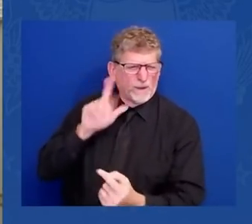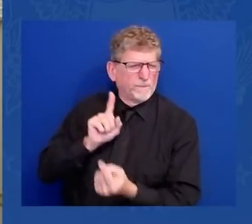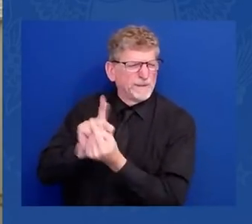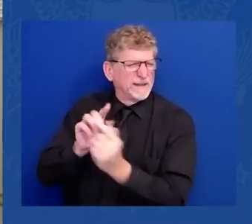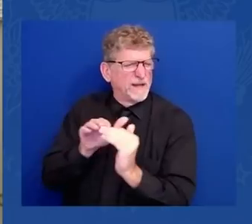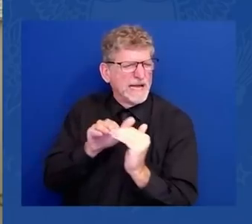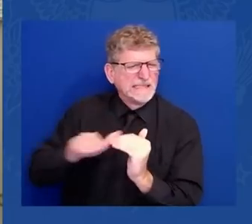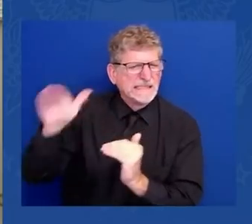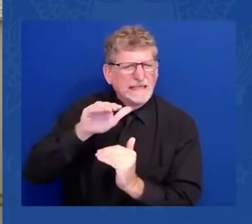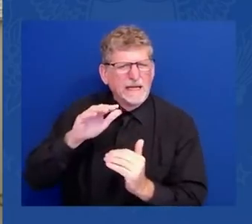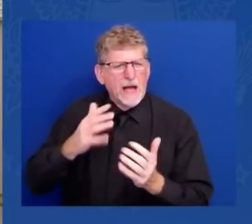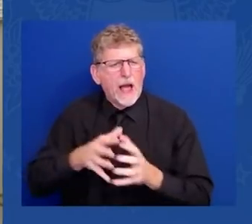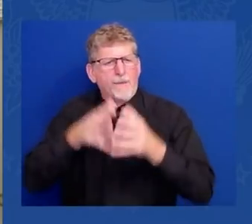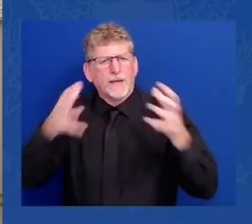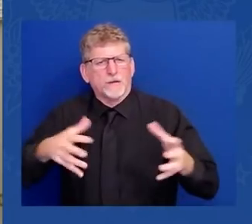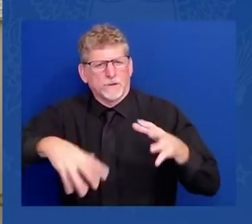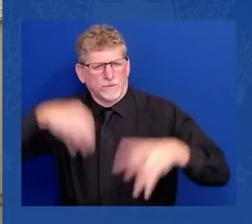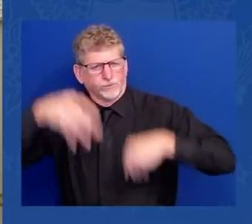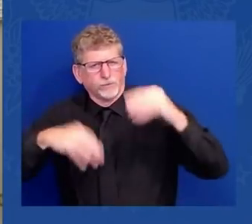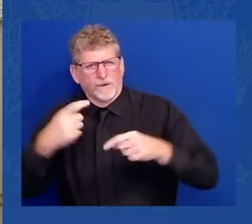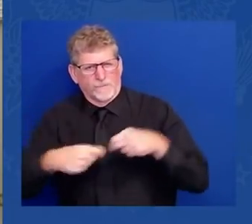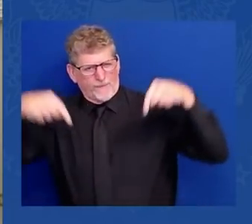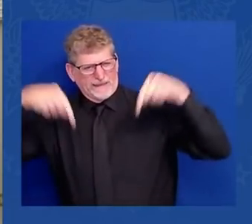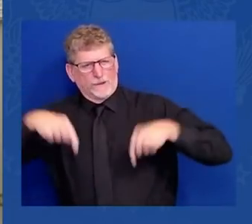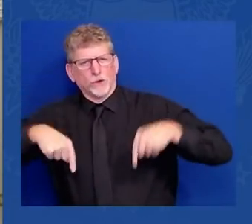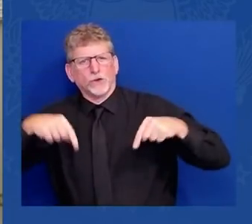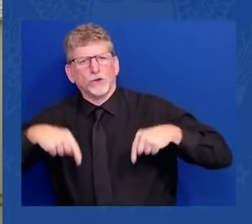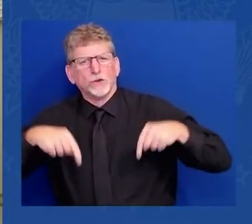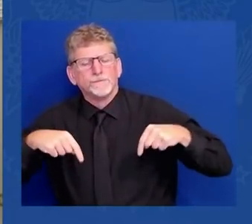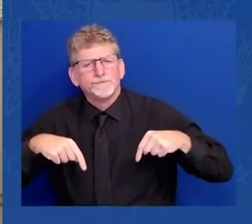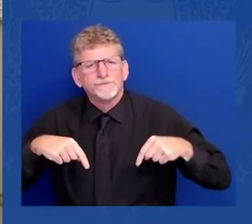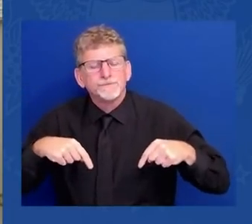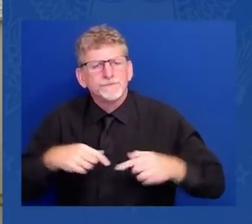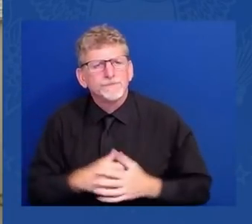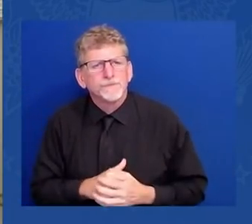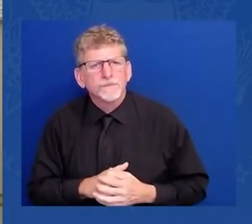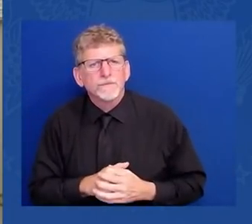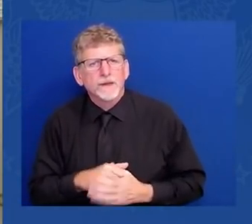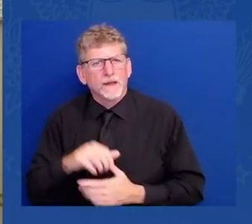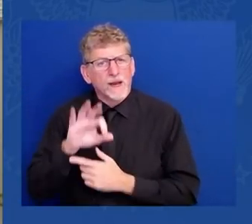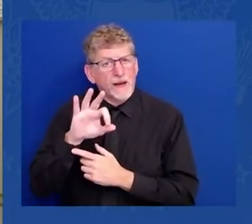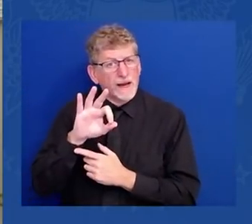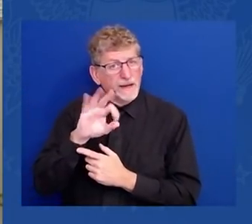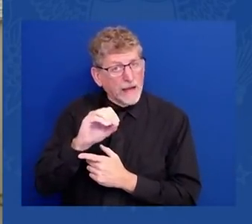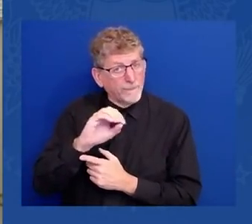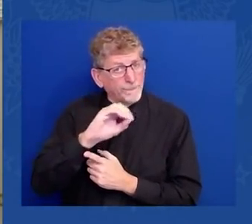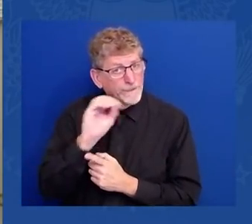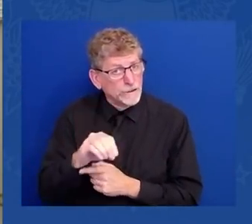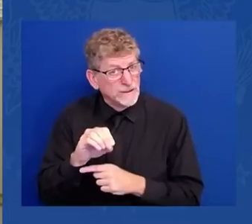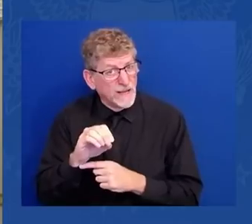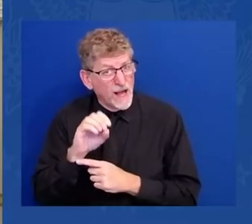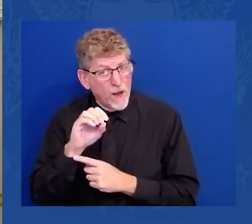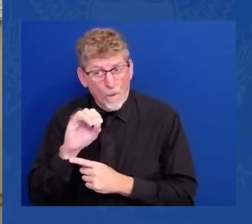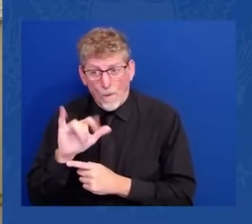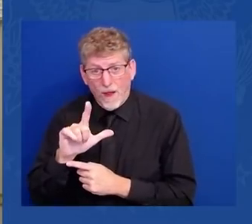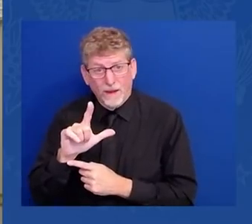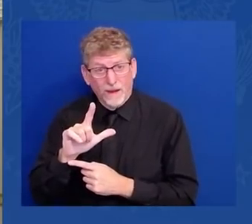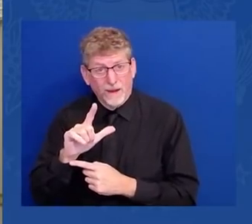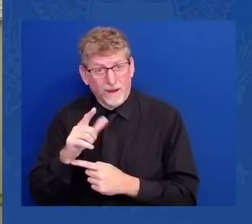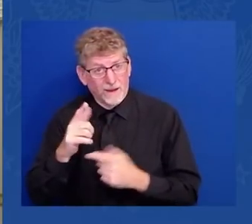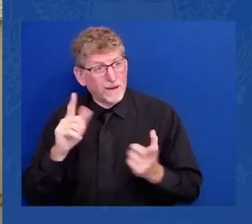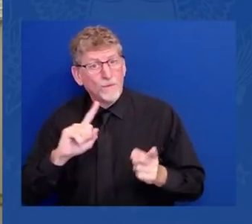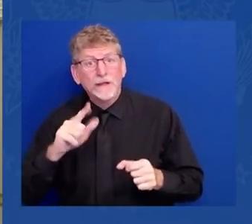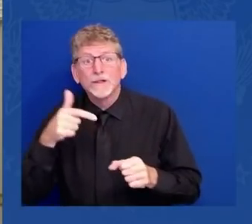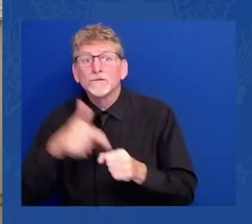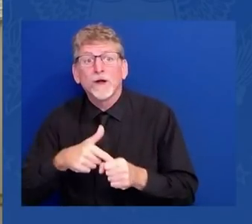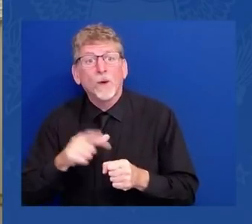percent that occurs on federal land, the oil and gas industry has millions of acres leased. They have 9,000 permits